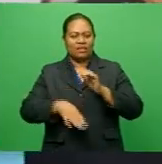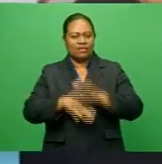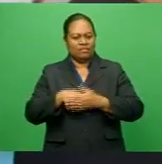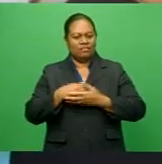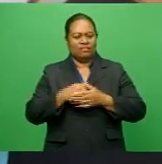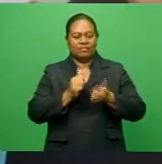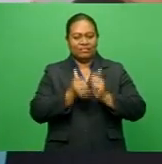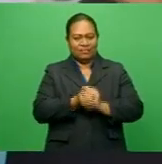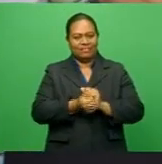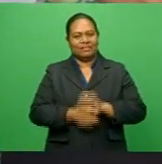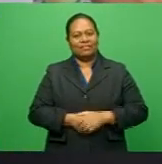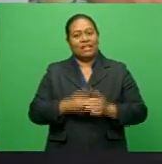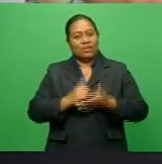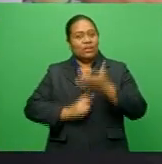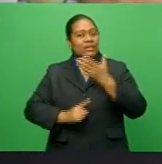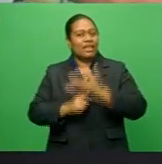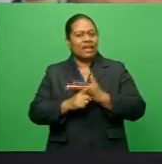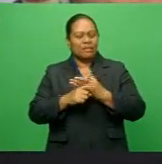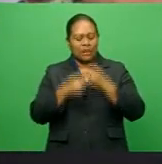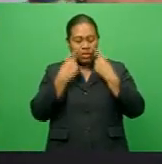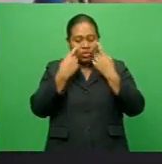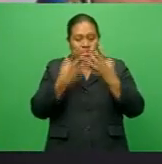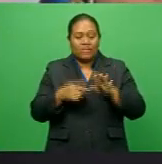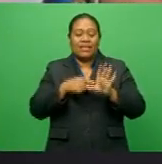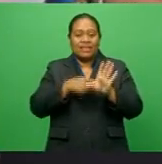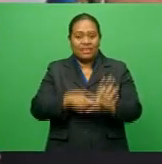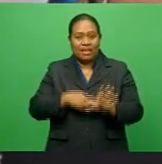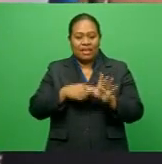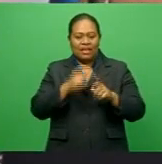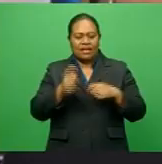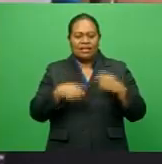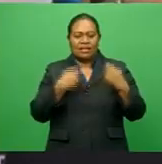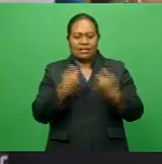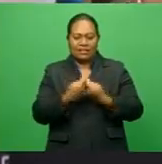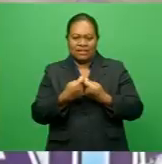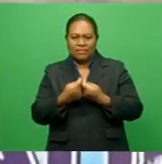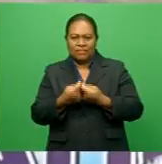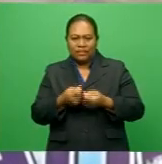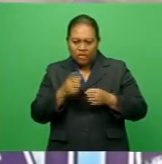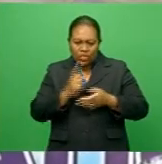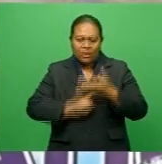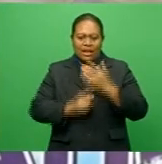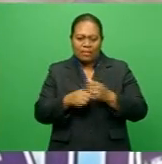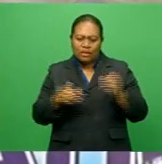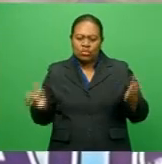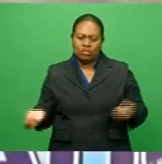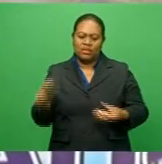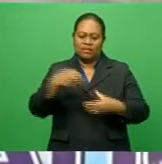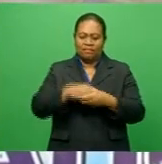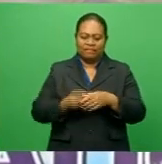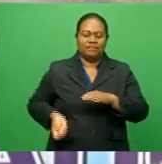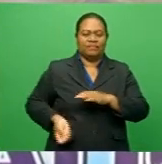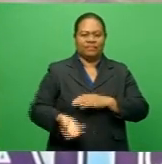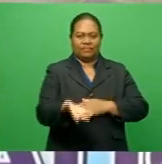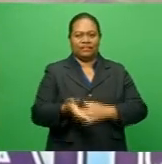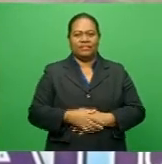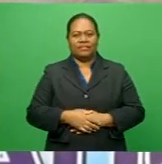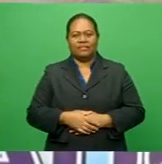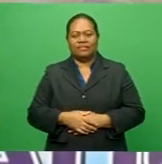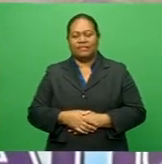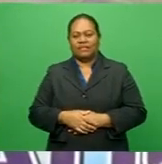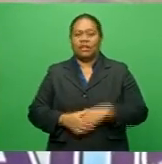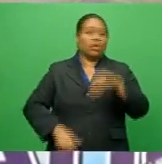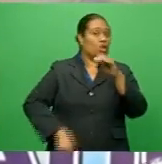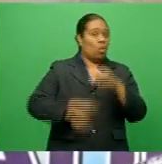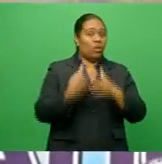competition is also laying the platform for the young and seasoned bowlers to dominate the greens. So, only the top bowlers in Fiji will be playing